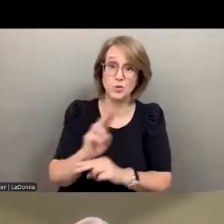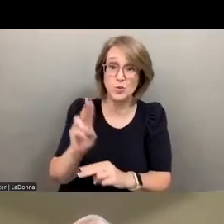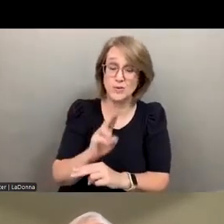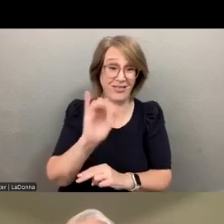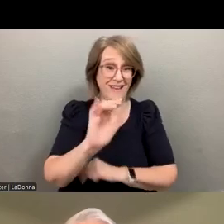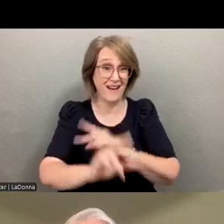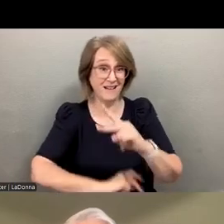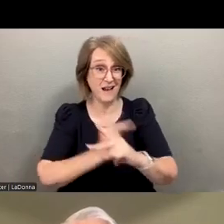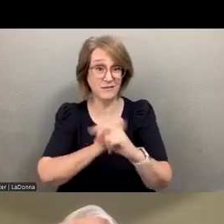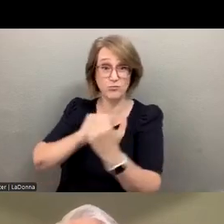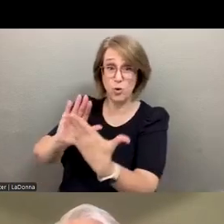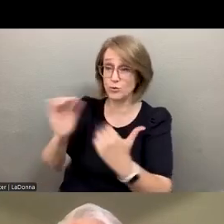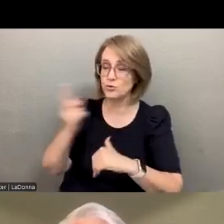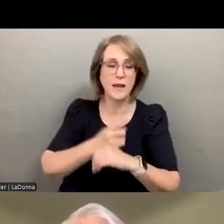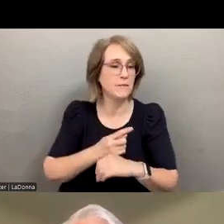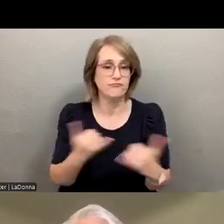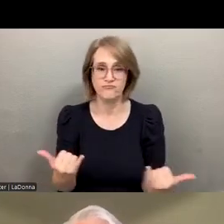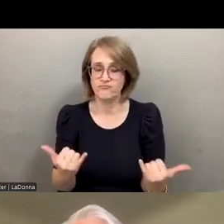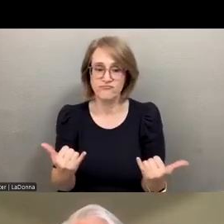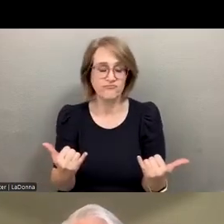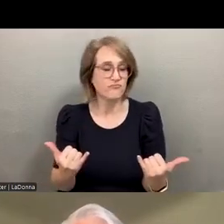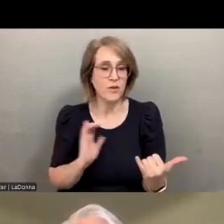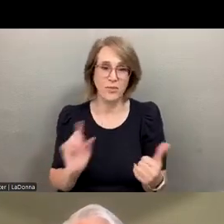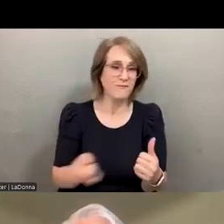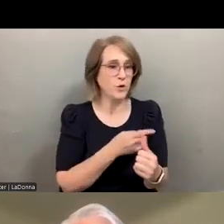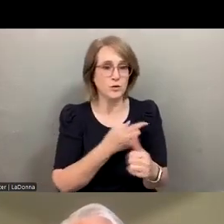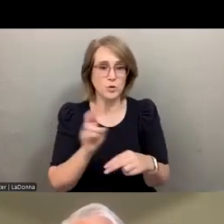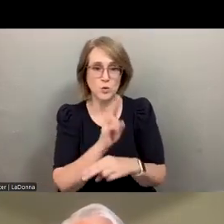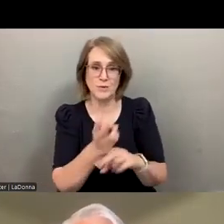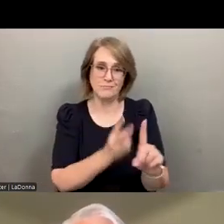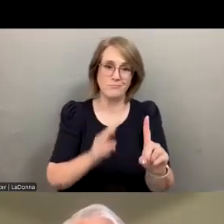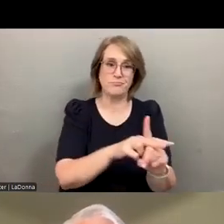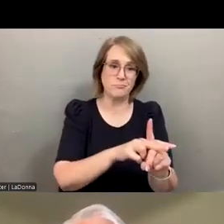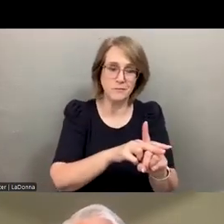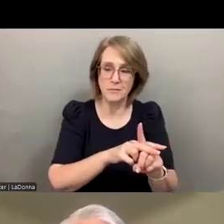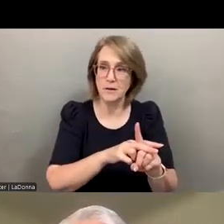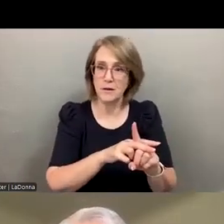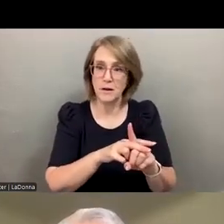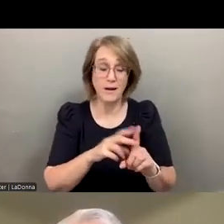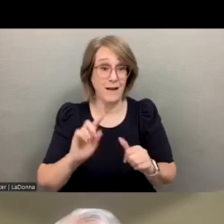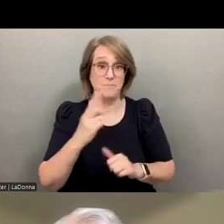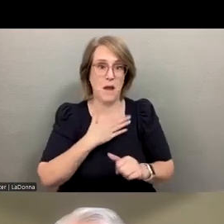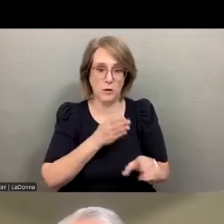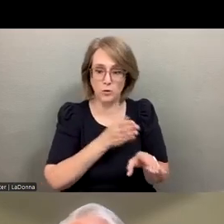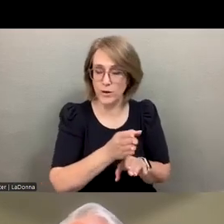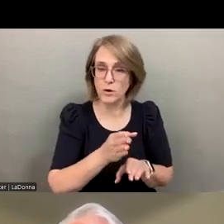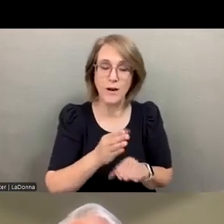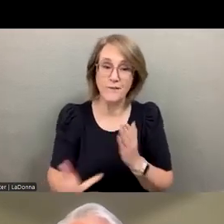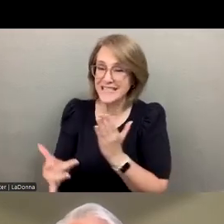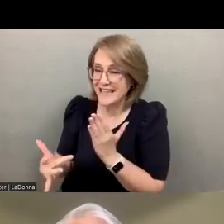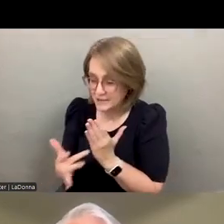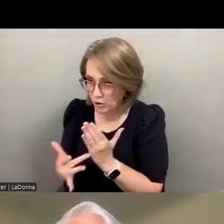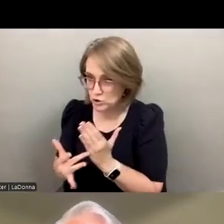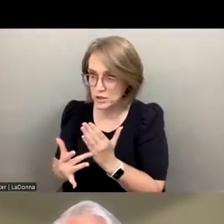are kind of, these are really the first applications that I have seen in my career of technology